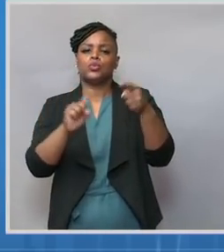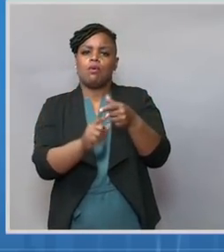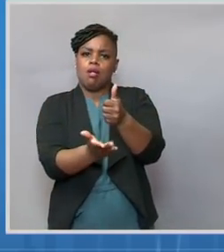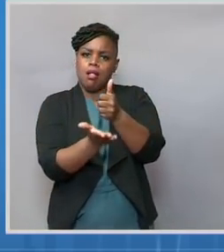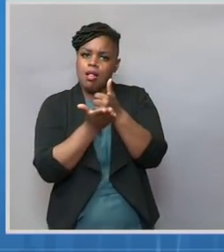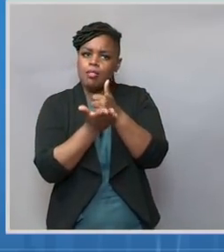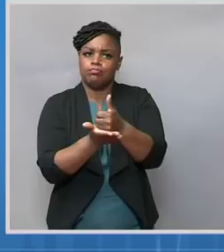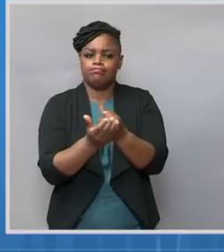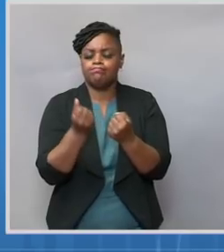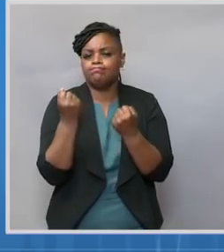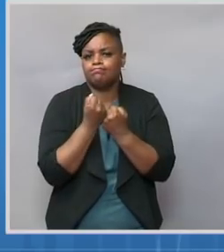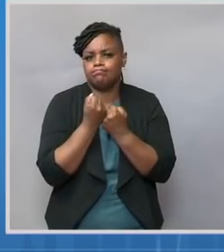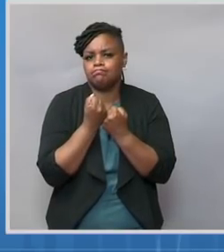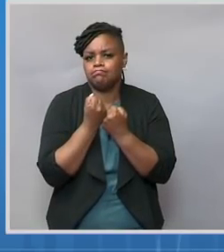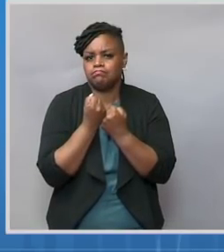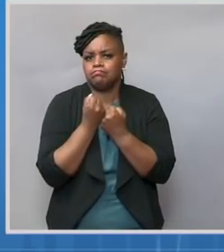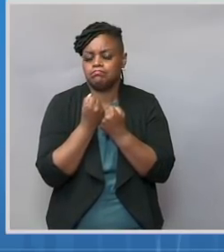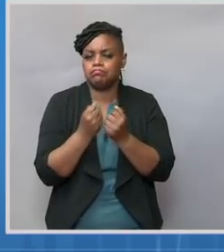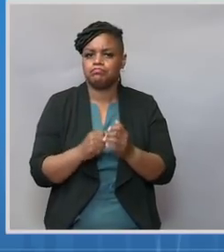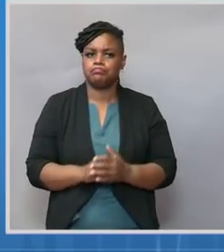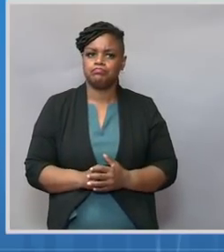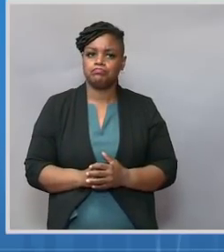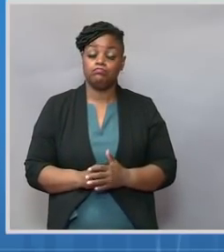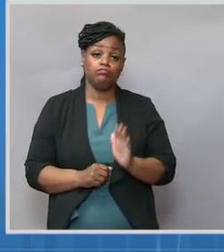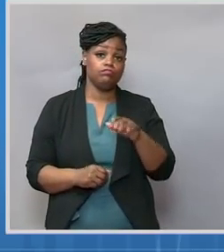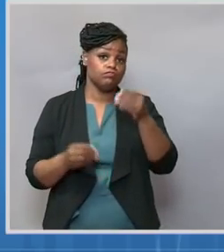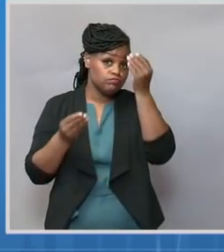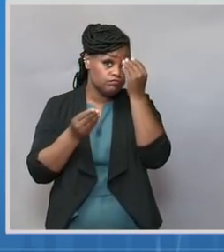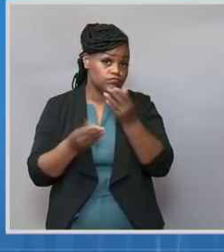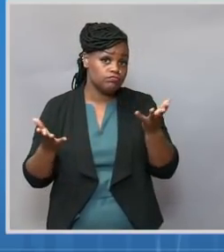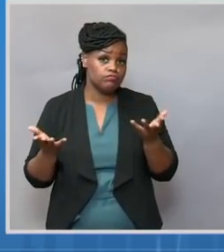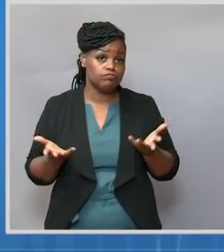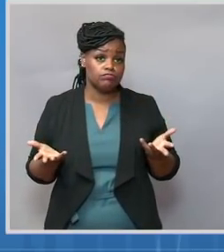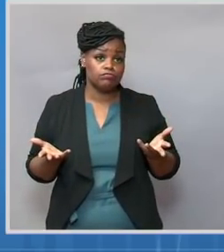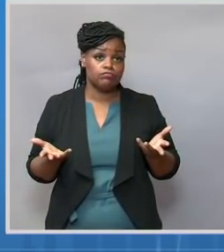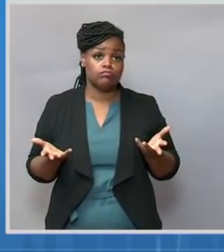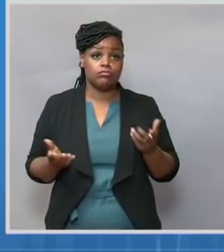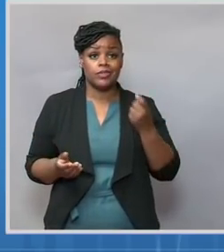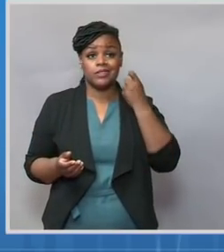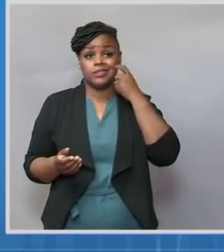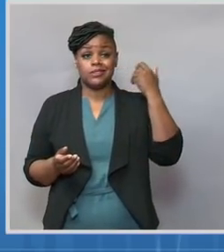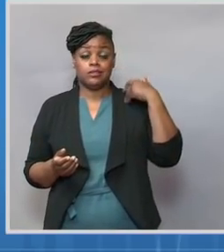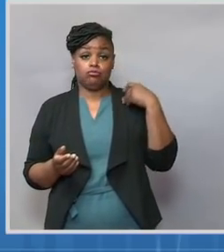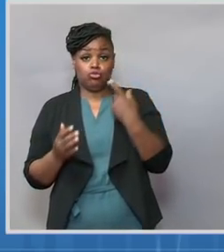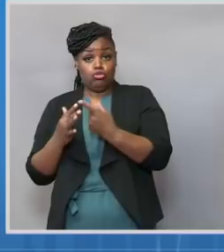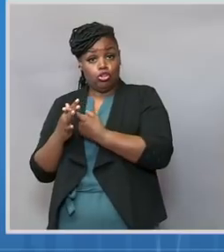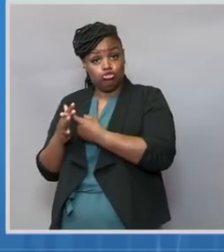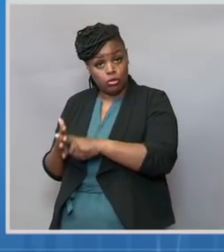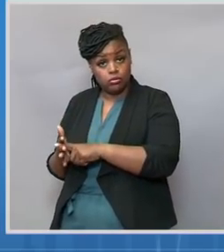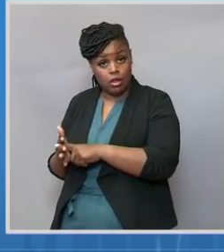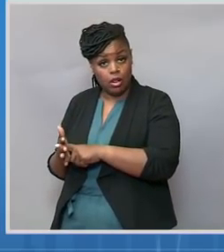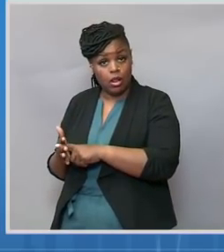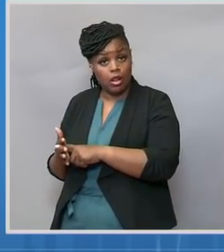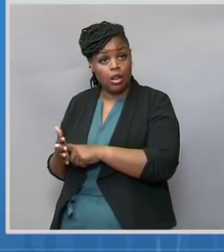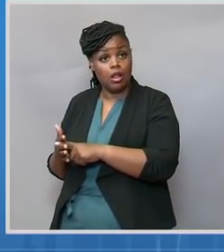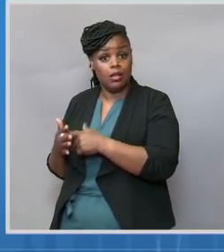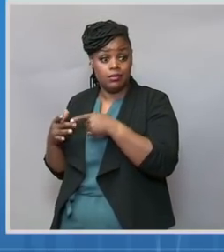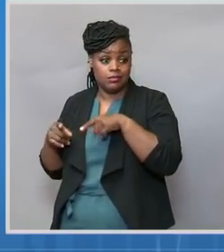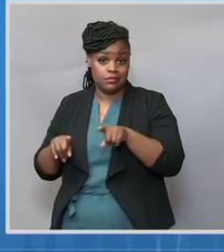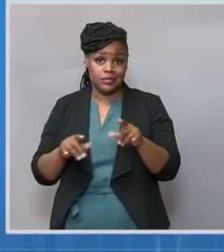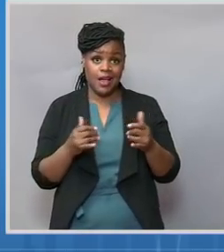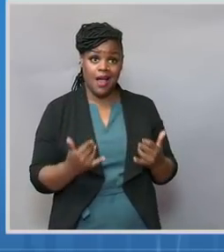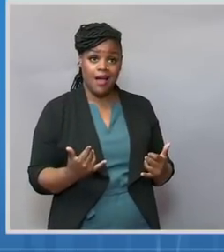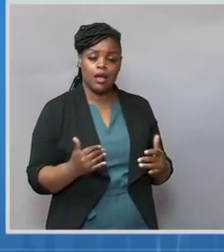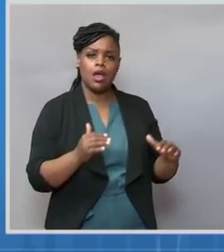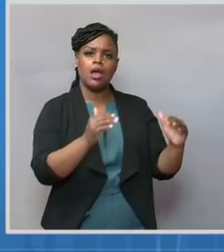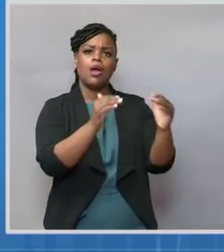Finally, as we have since the start of the administration, we continue to place equity at the center of everything